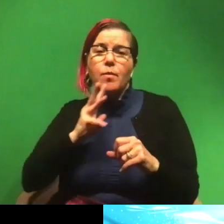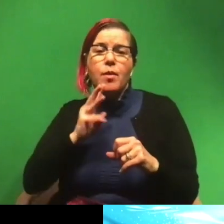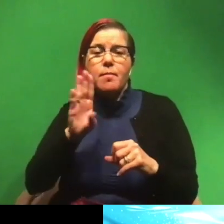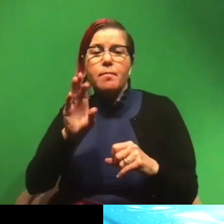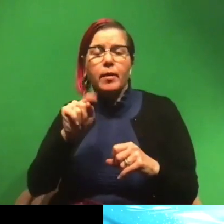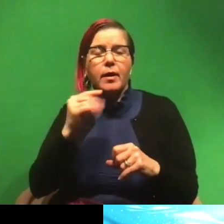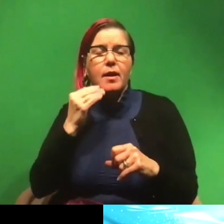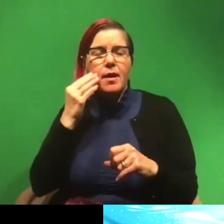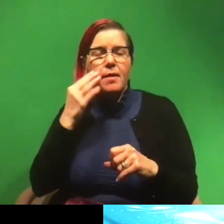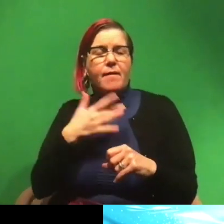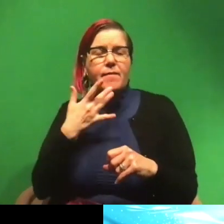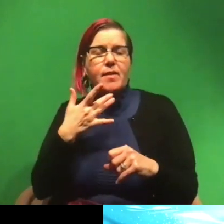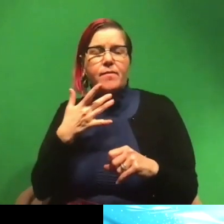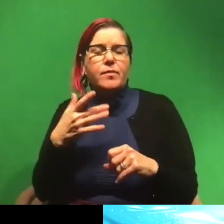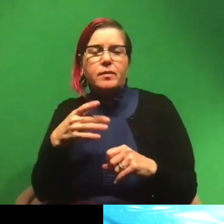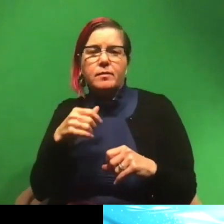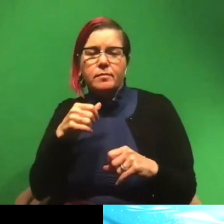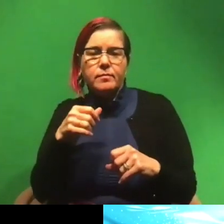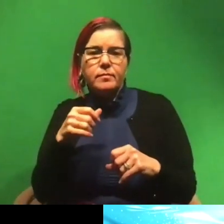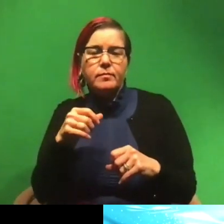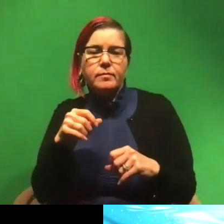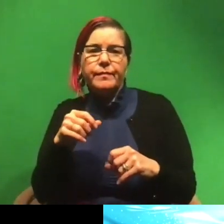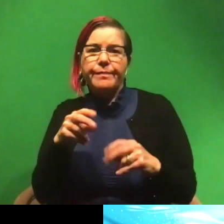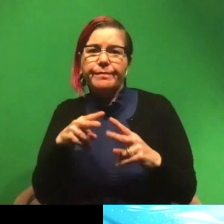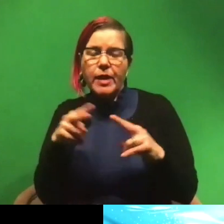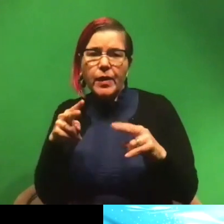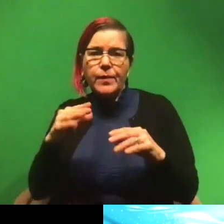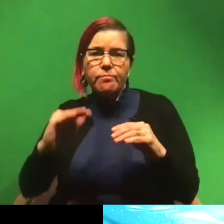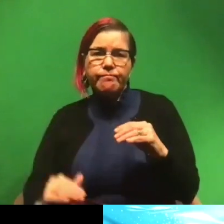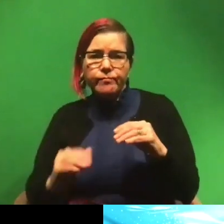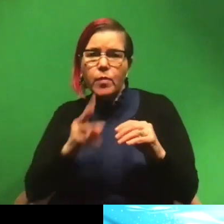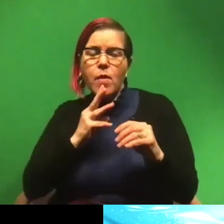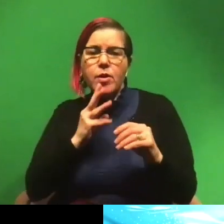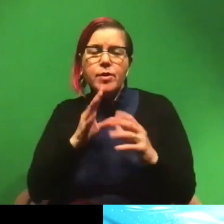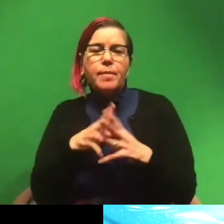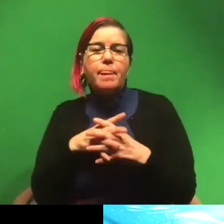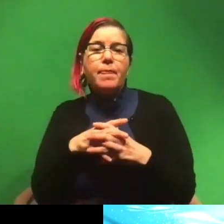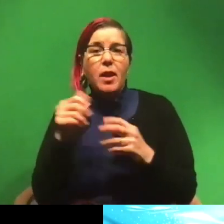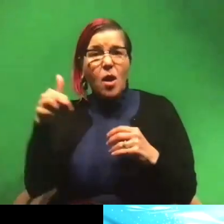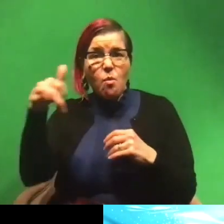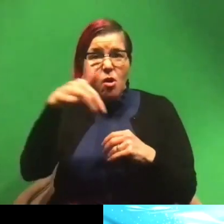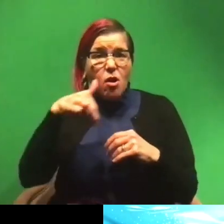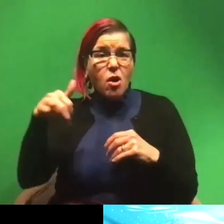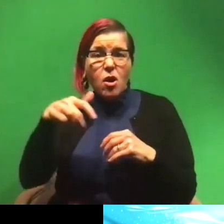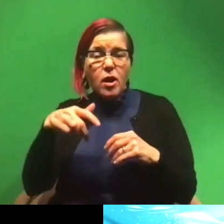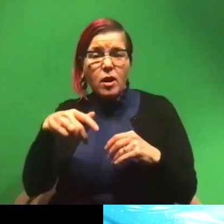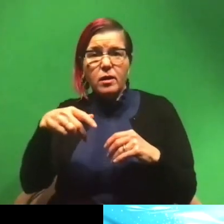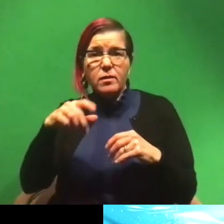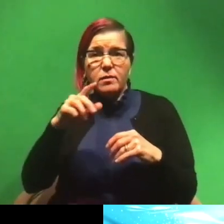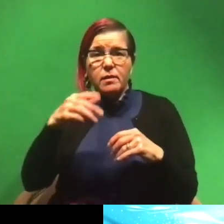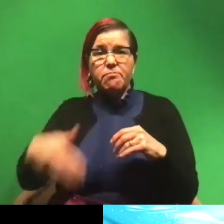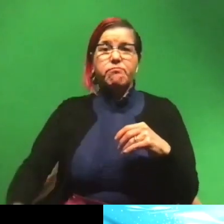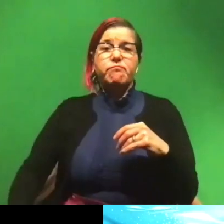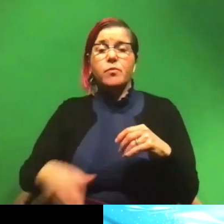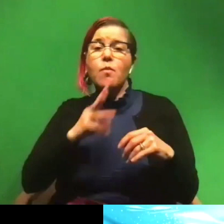favorite shark, they spend a lot of time in shallow water, very shallow, actually. Um, you can walk in like knee high water and they'll